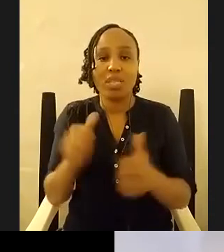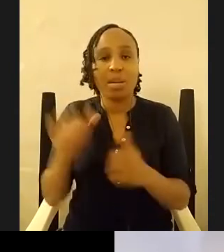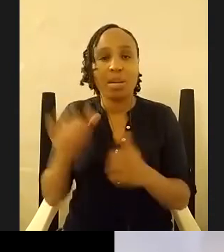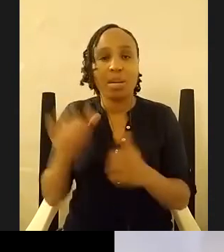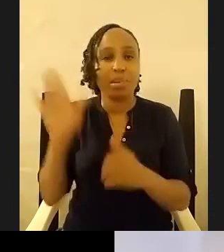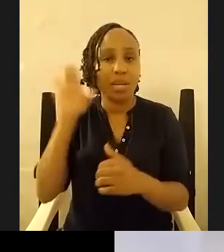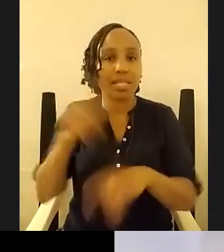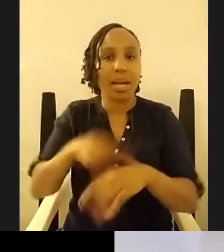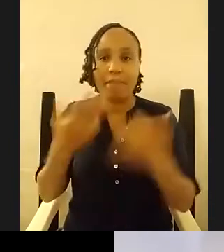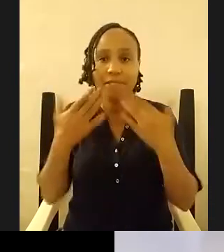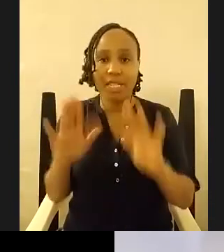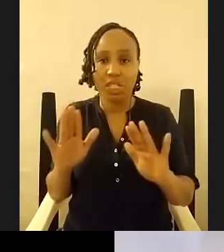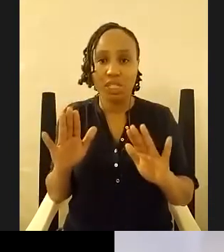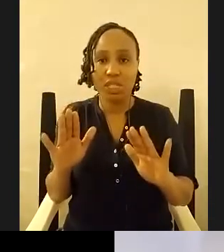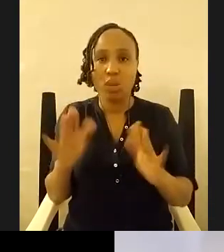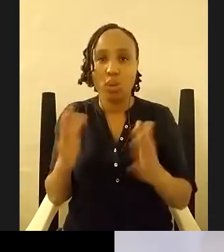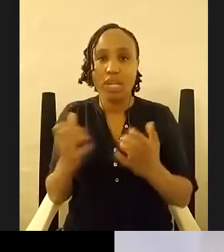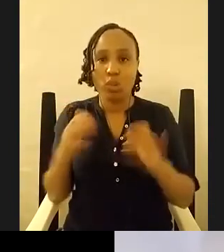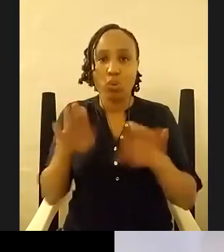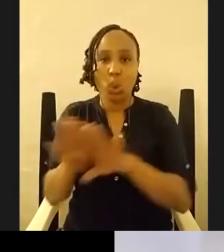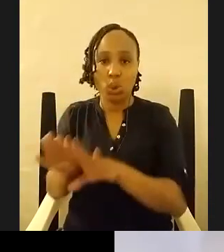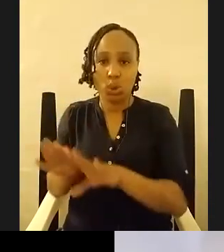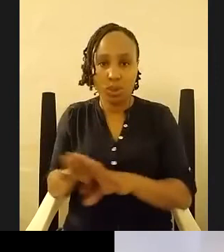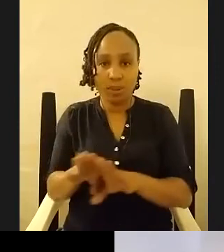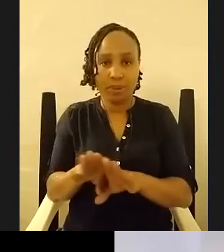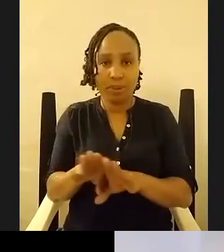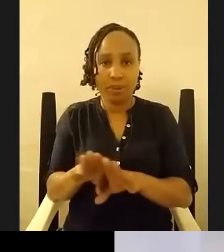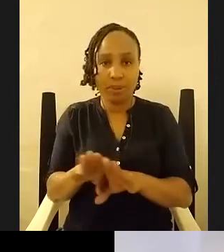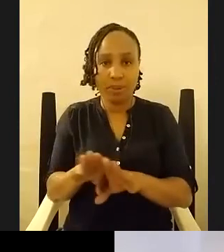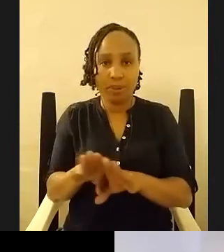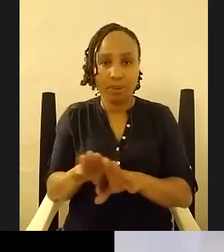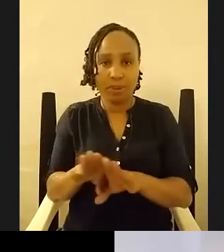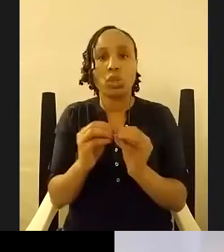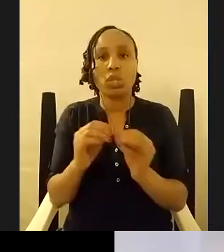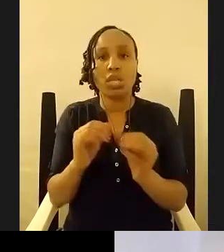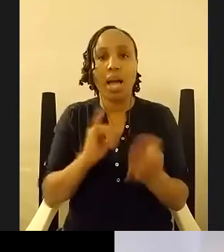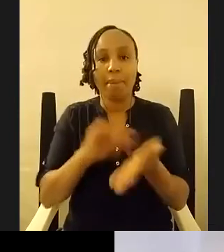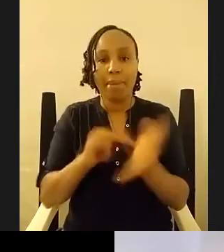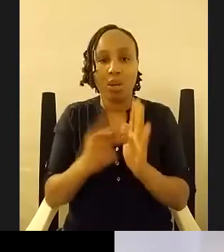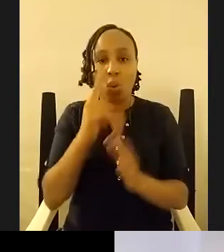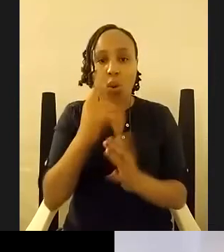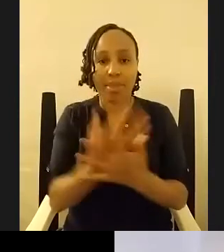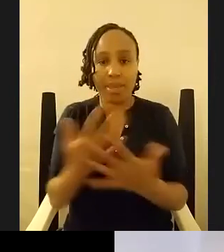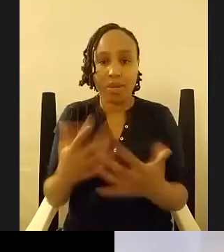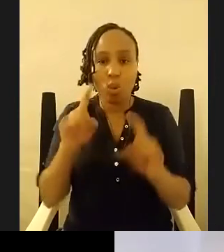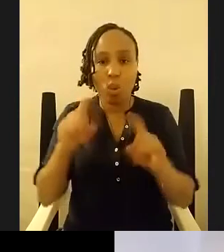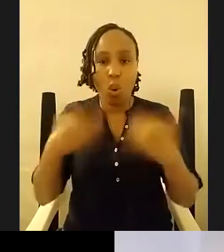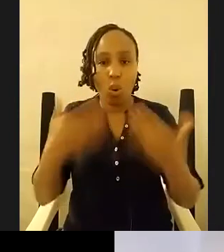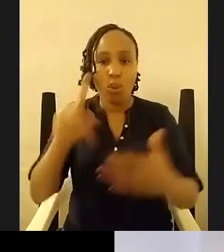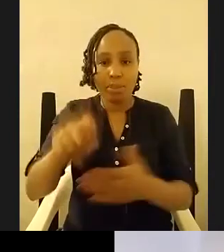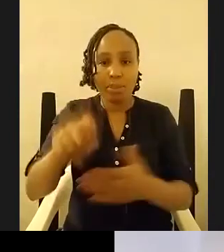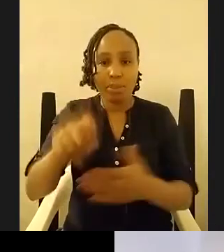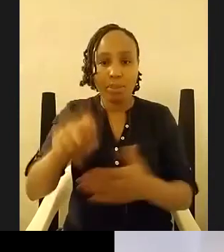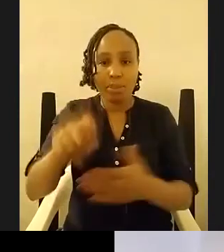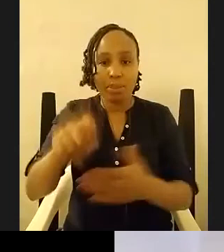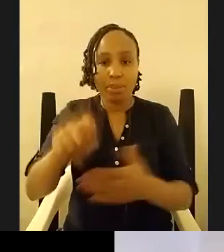close up uh we need to close the session um i mean one thing you always have to remember as a creative is you know as an